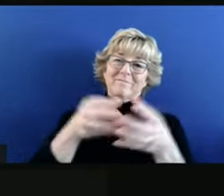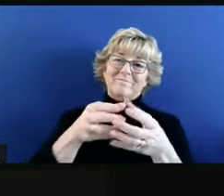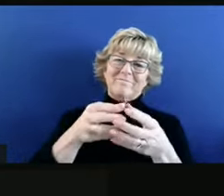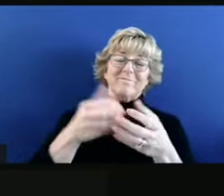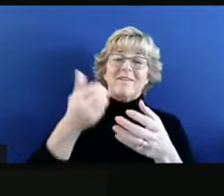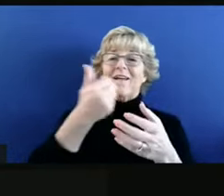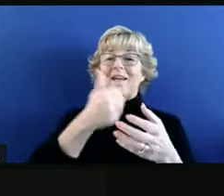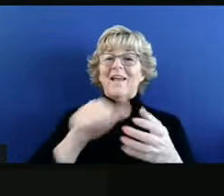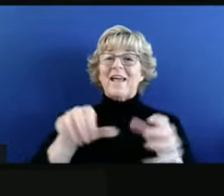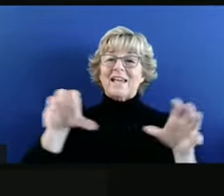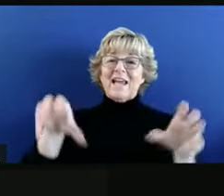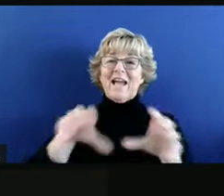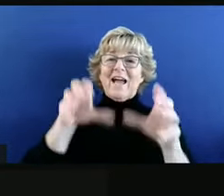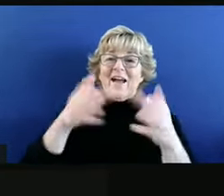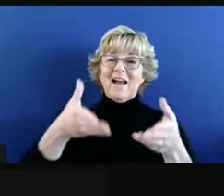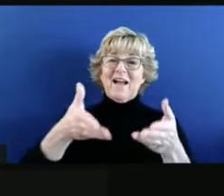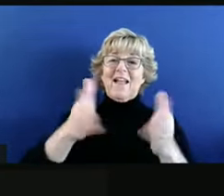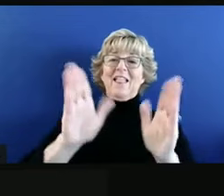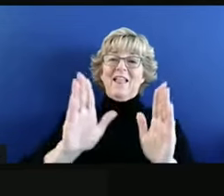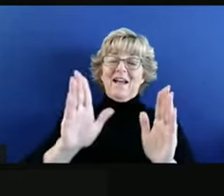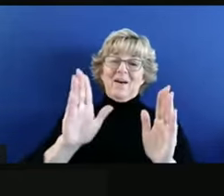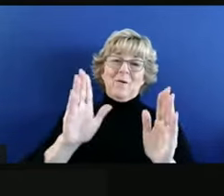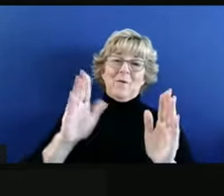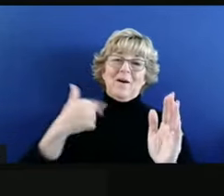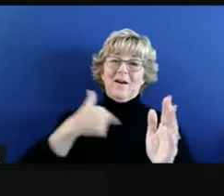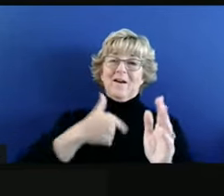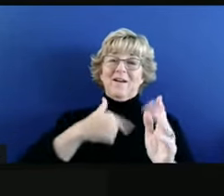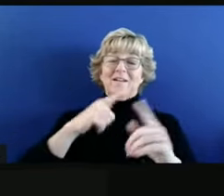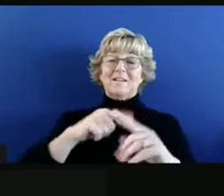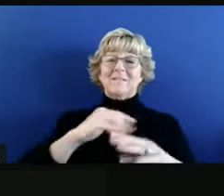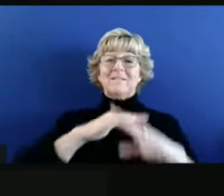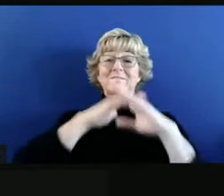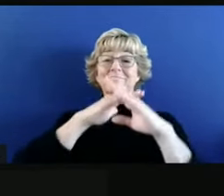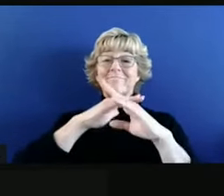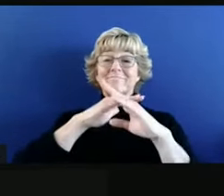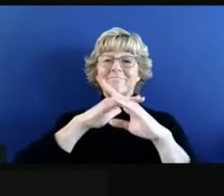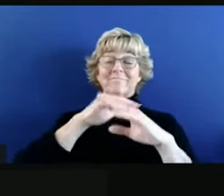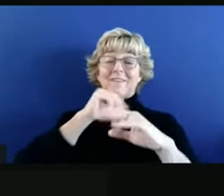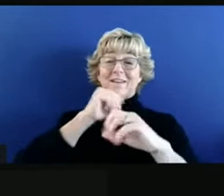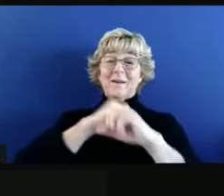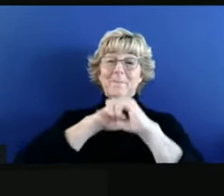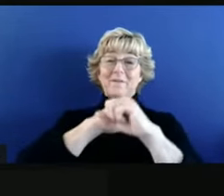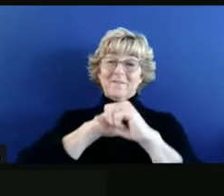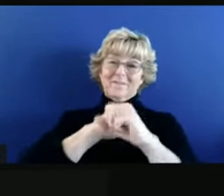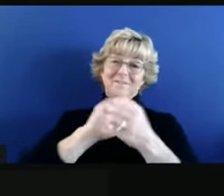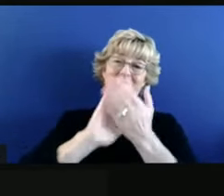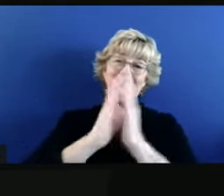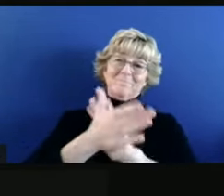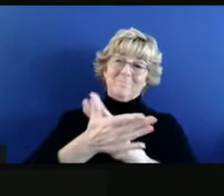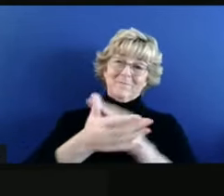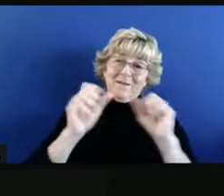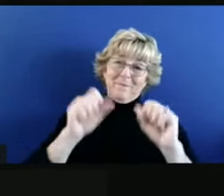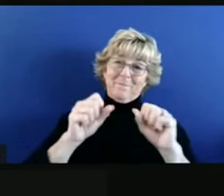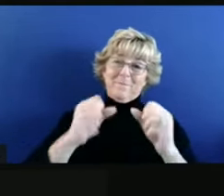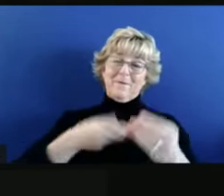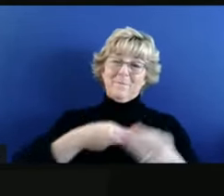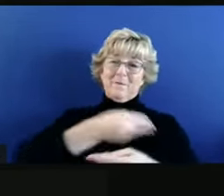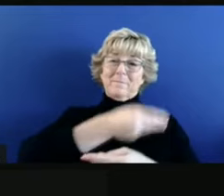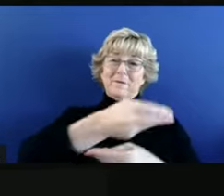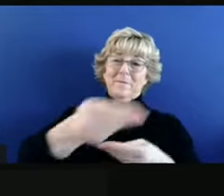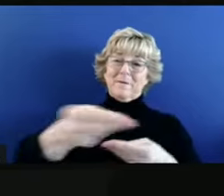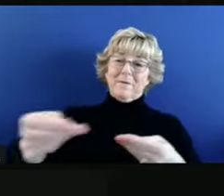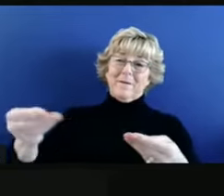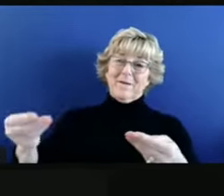any activity that allows for us to take our guard down, essentially, is going to become a potential transmission risk